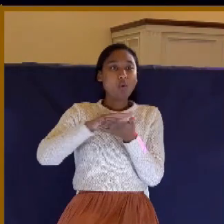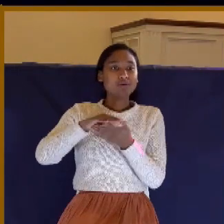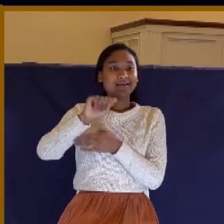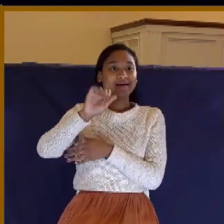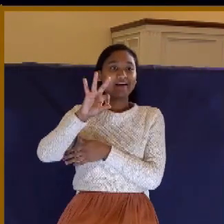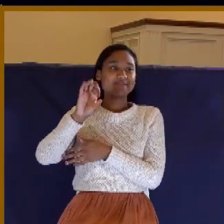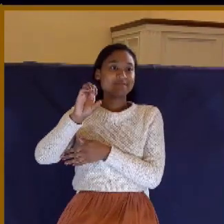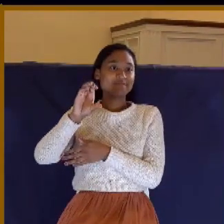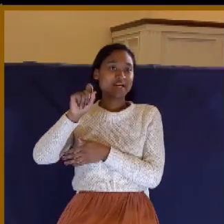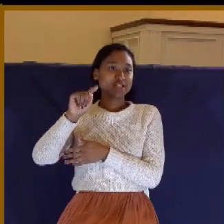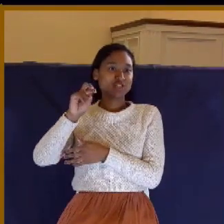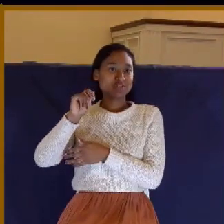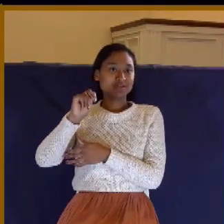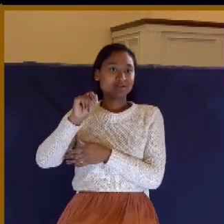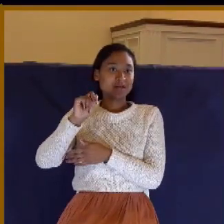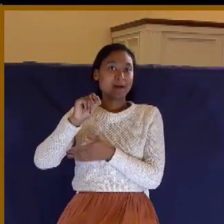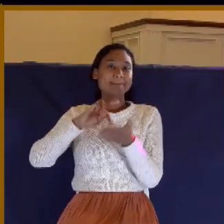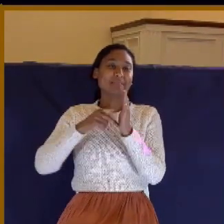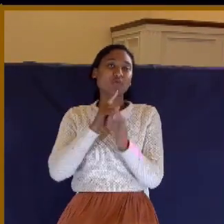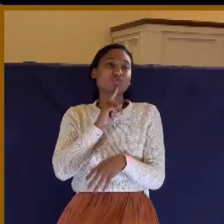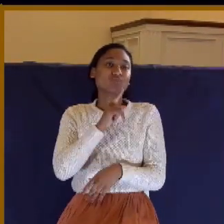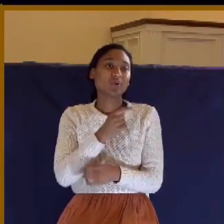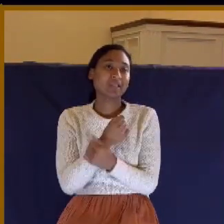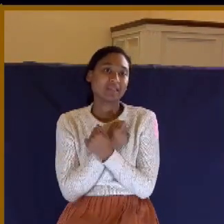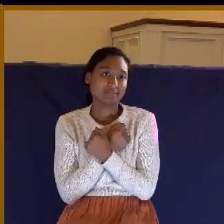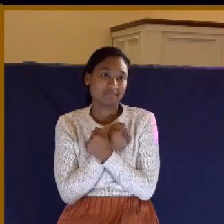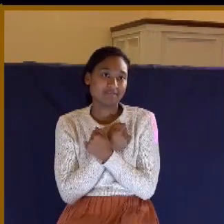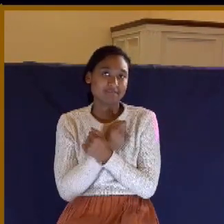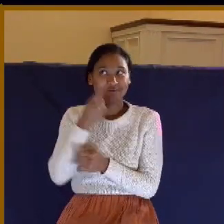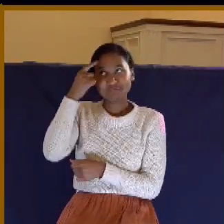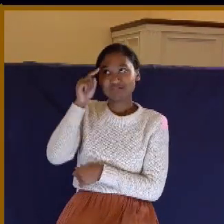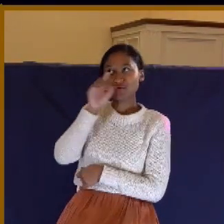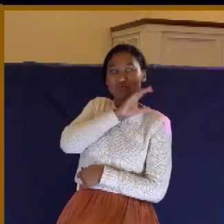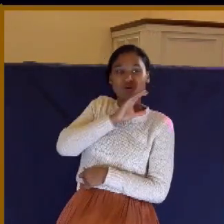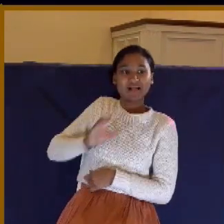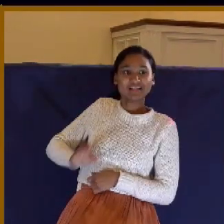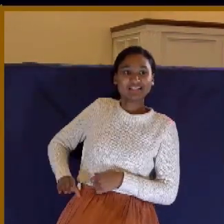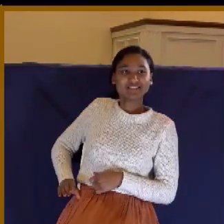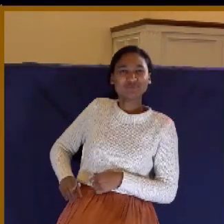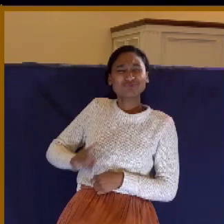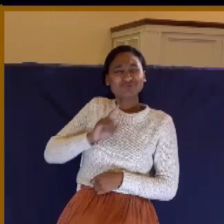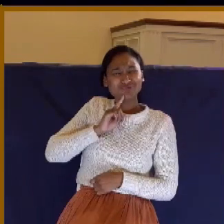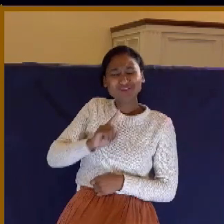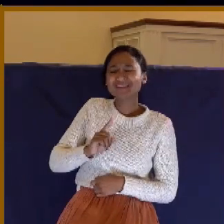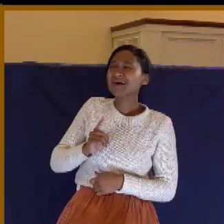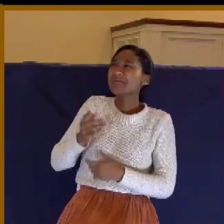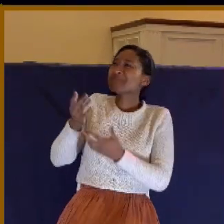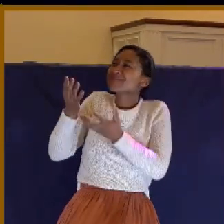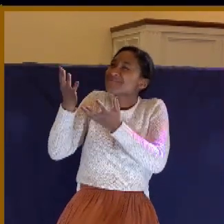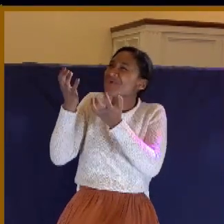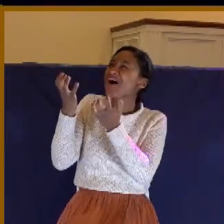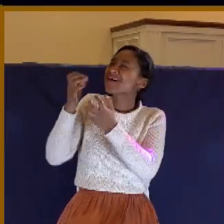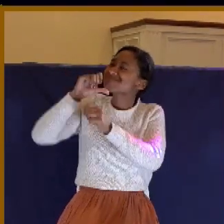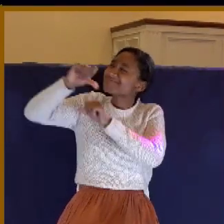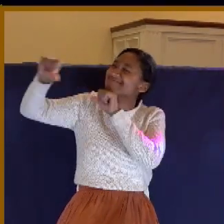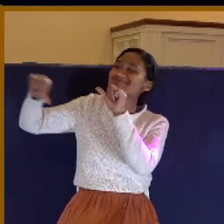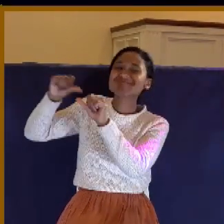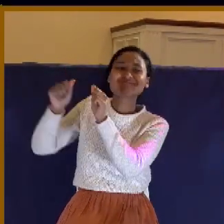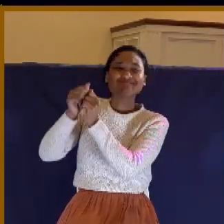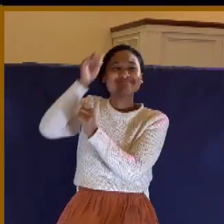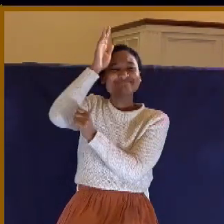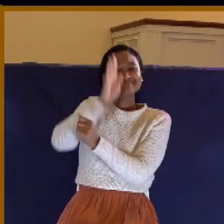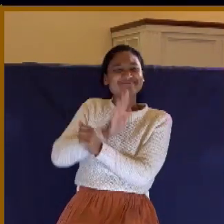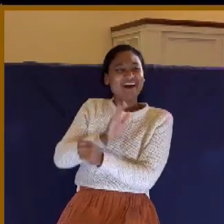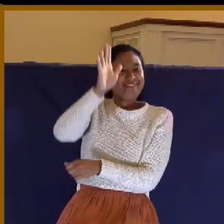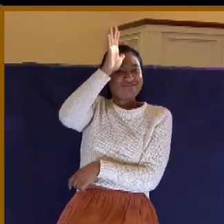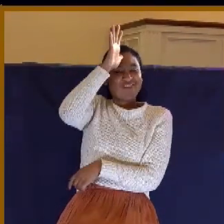It is a genuine love for Christ. A genuine longing for Christ and the Father. This is